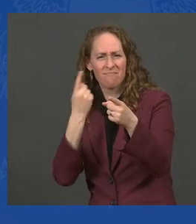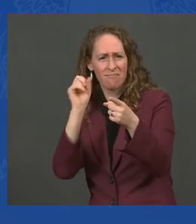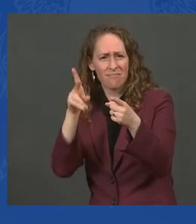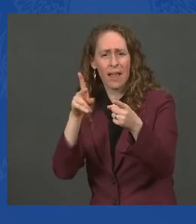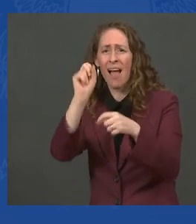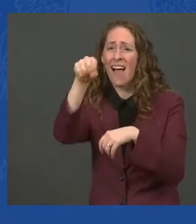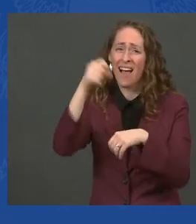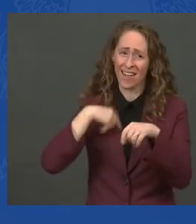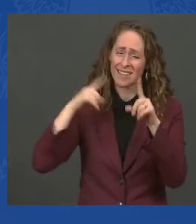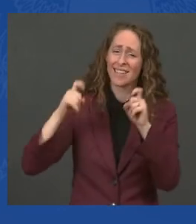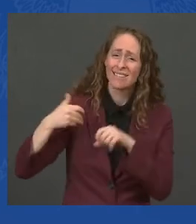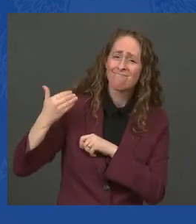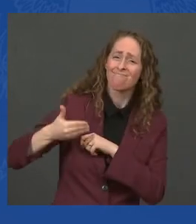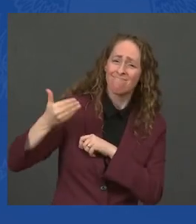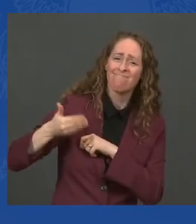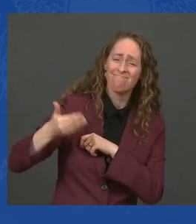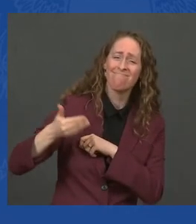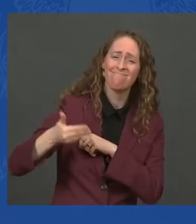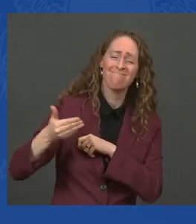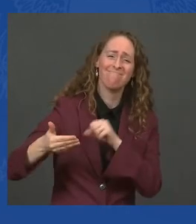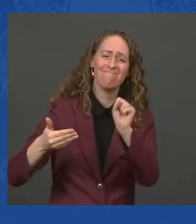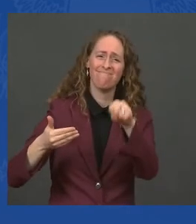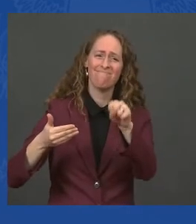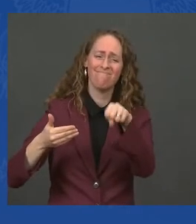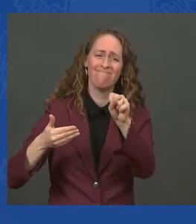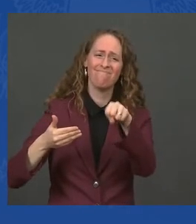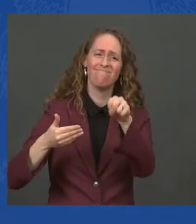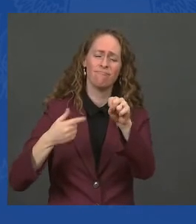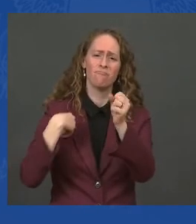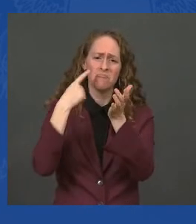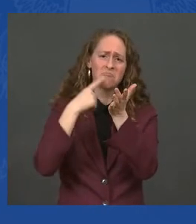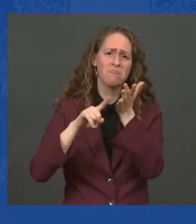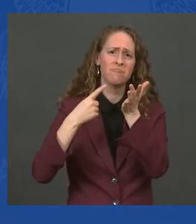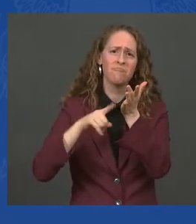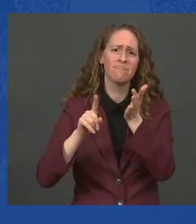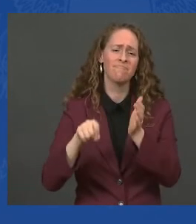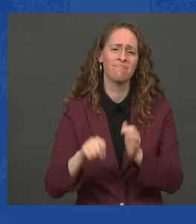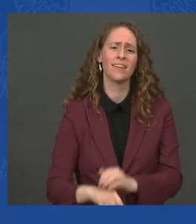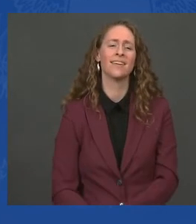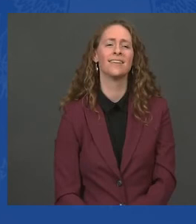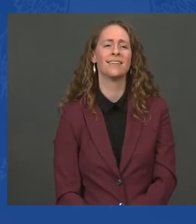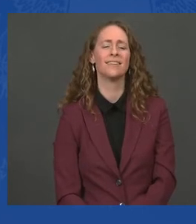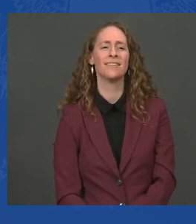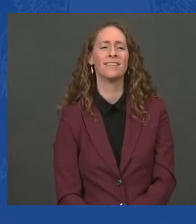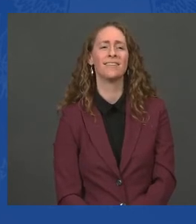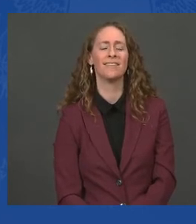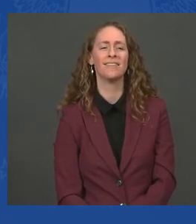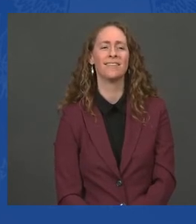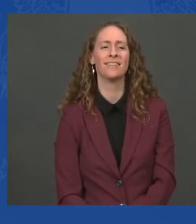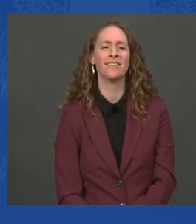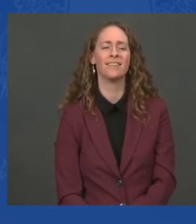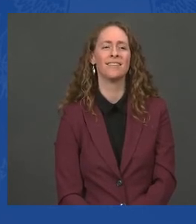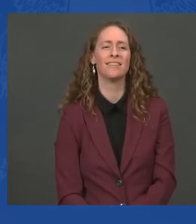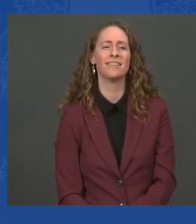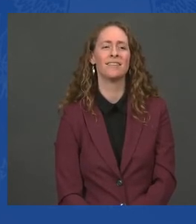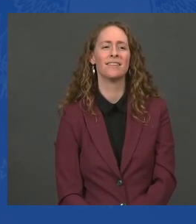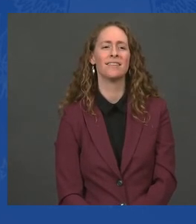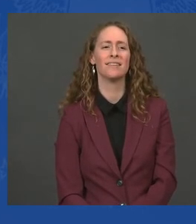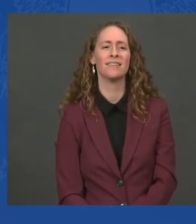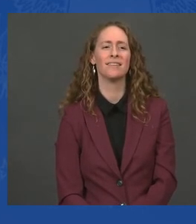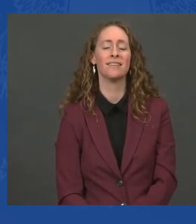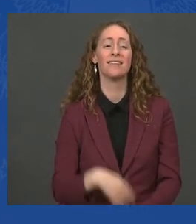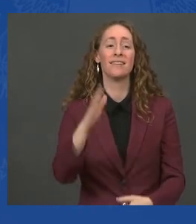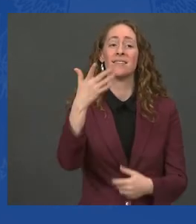have it to check me for all the strands. What I have is a one-and-a-half-year-old grandson who had a cold who likes to kiss his pop.